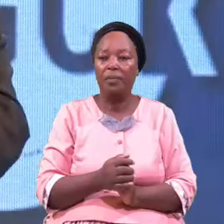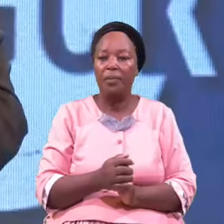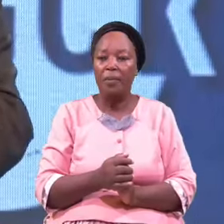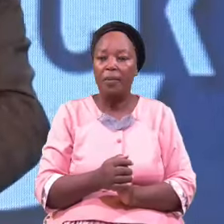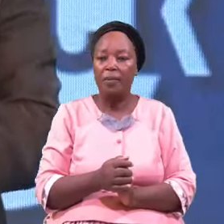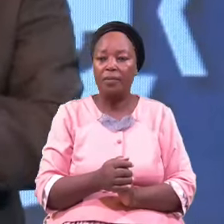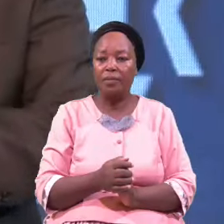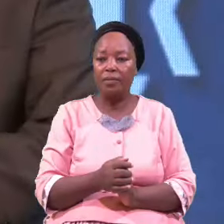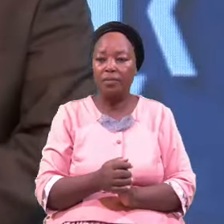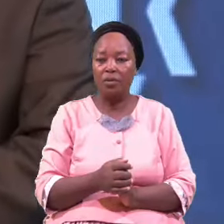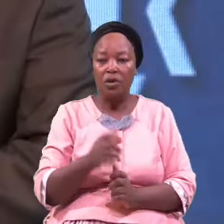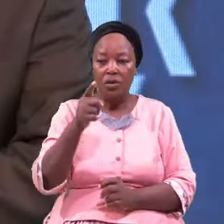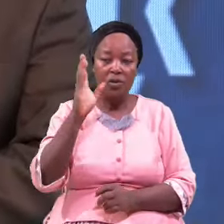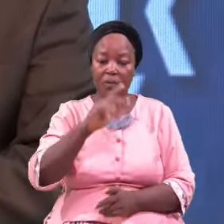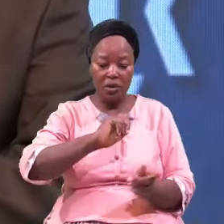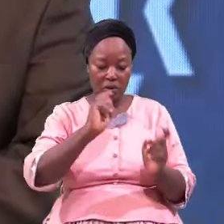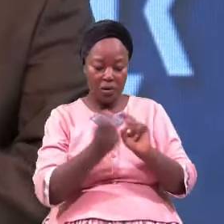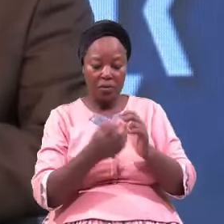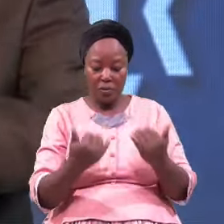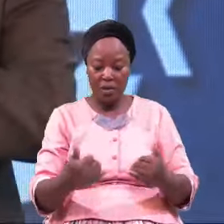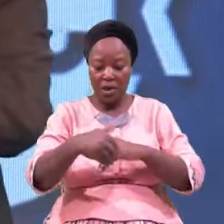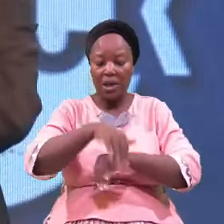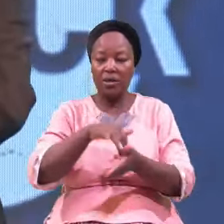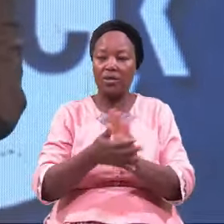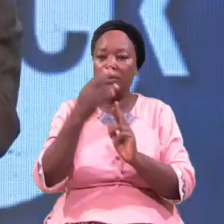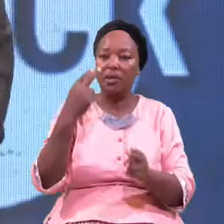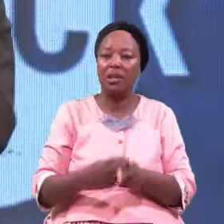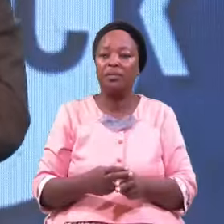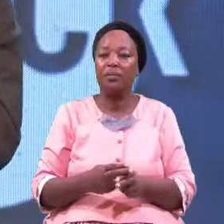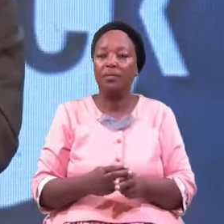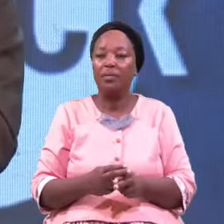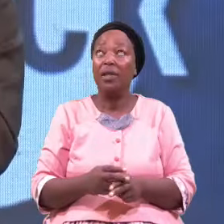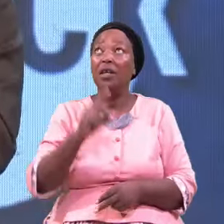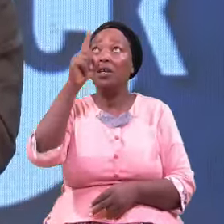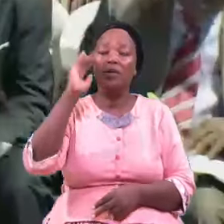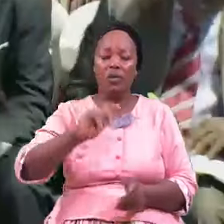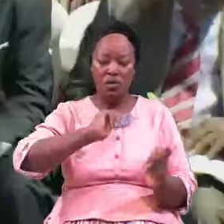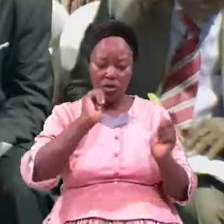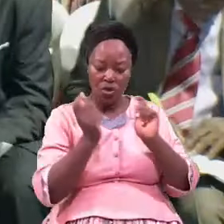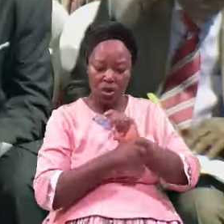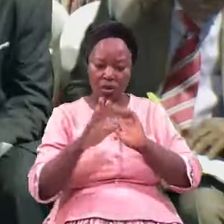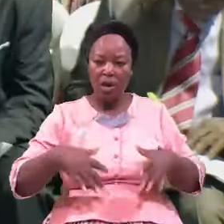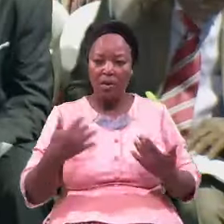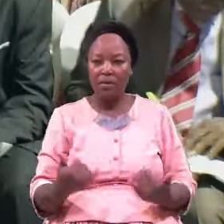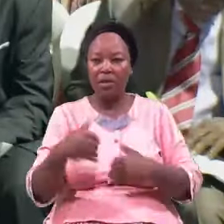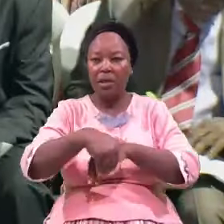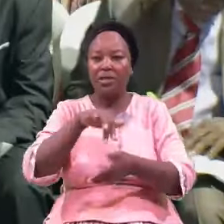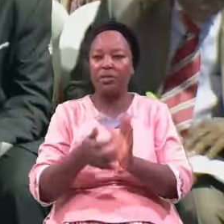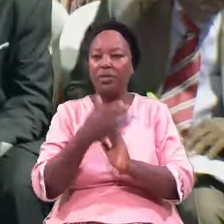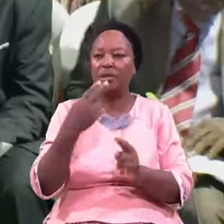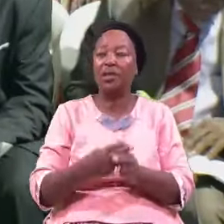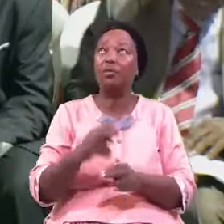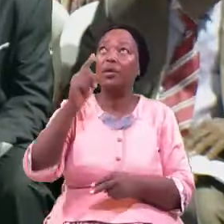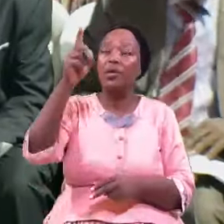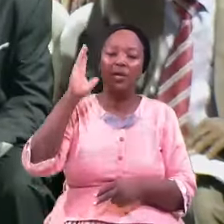You will be transformed tonight It will change your life tonight It will